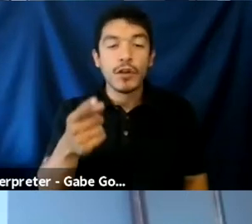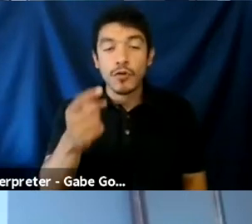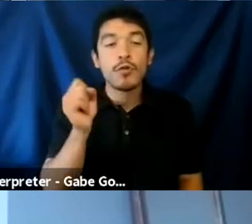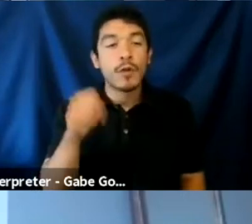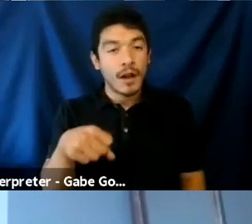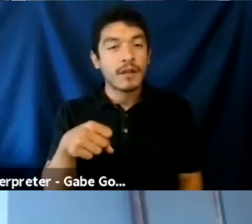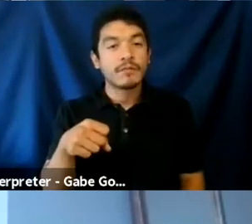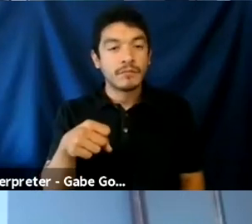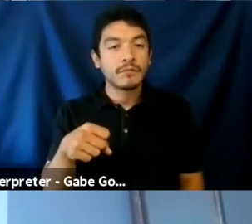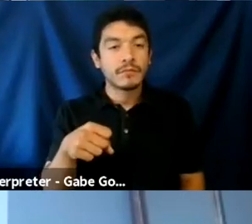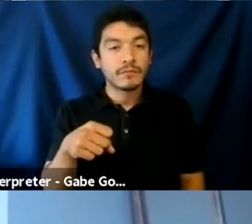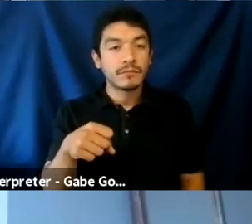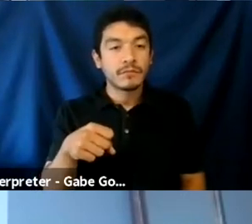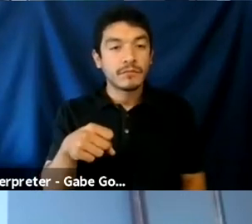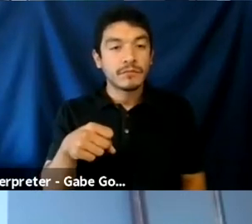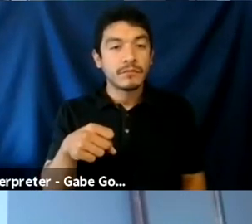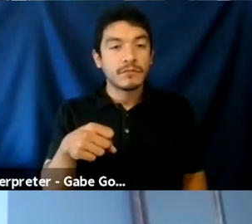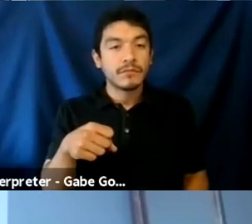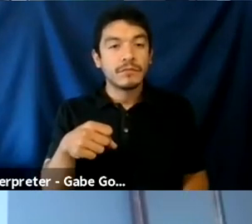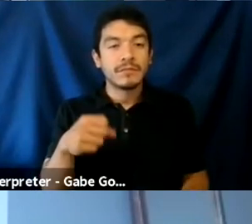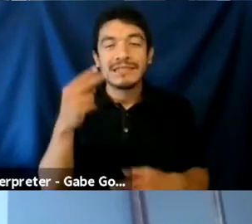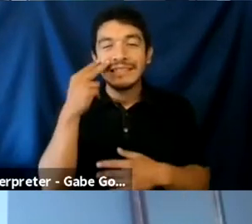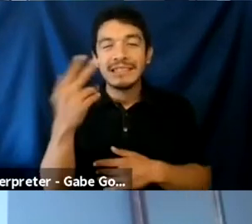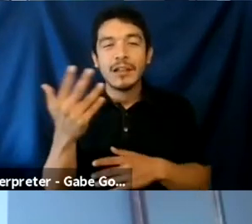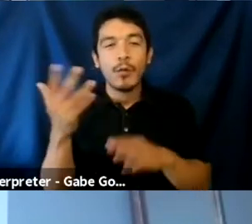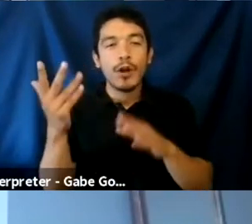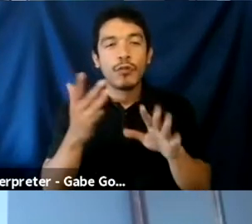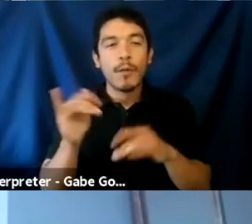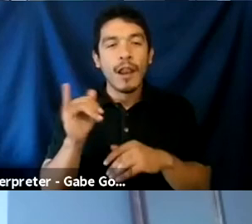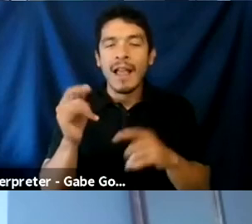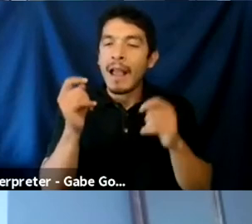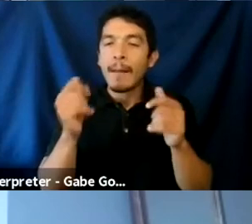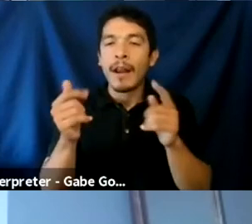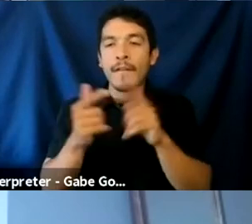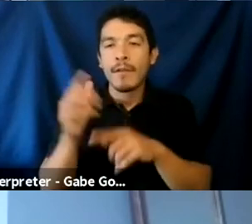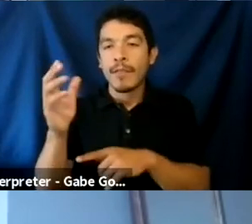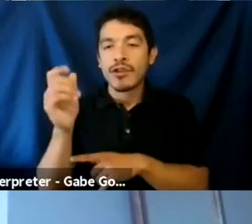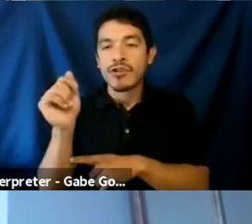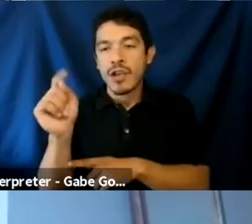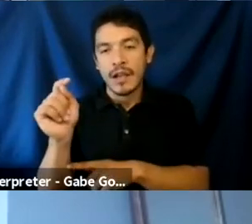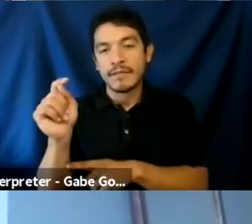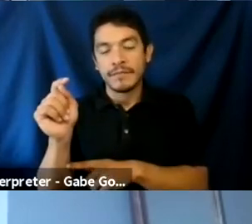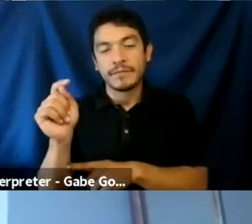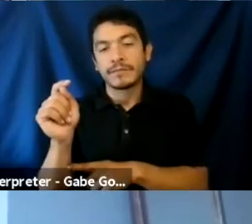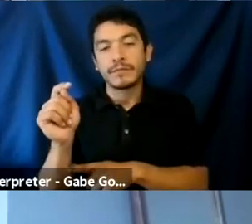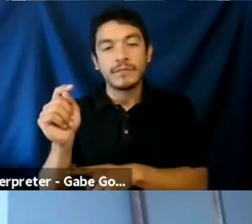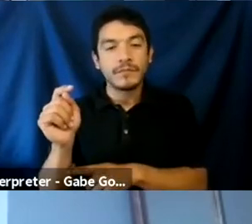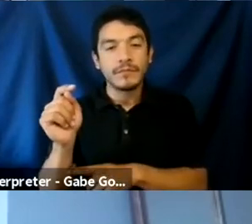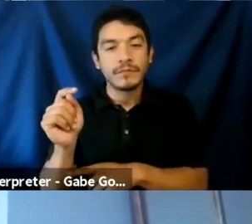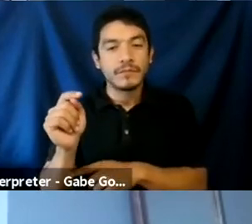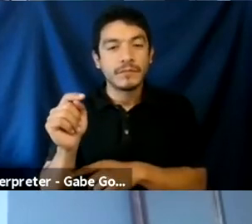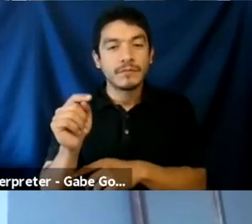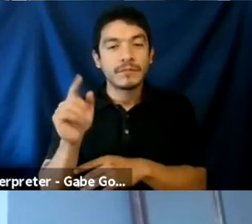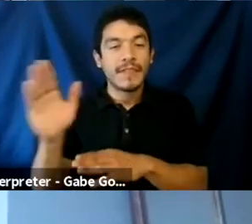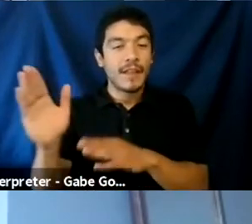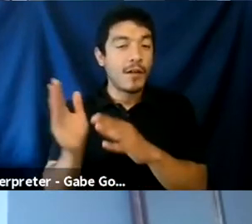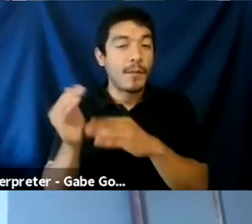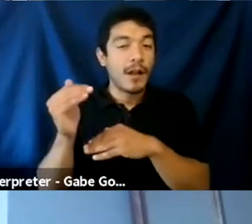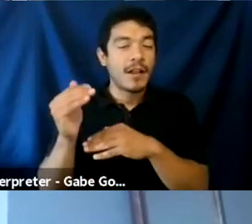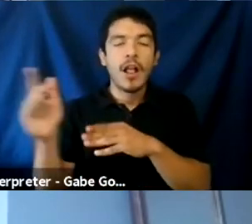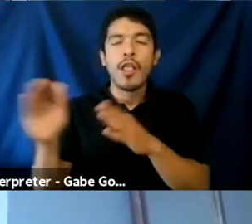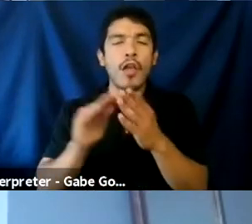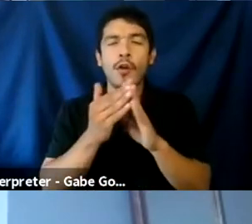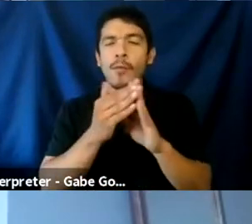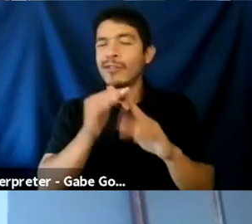tell what a streamers like immediately from their chat. Um, and I think some, most of the time those communities don't necessarily